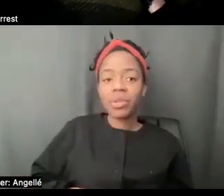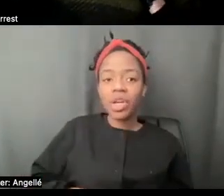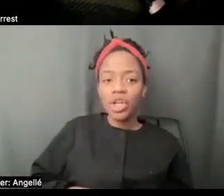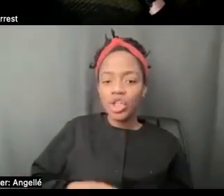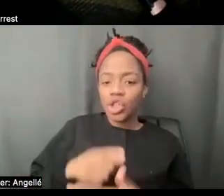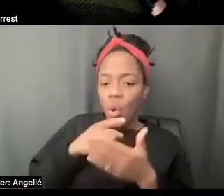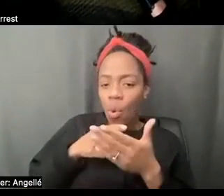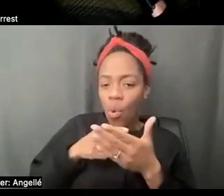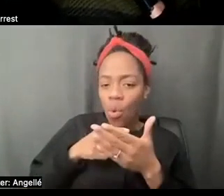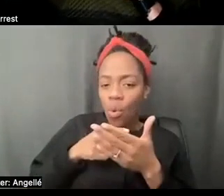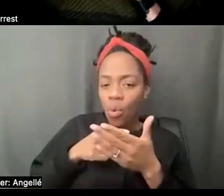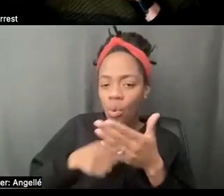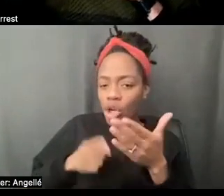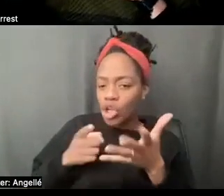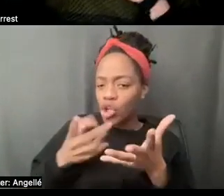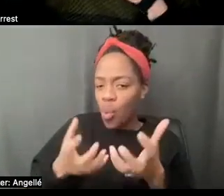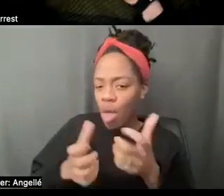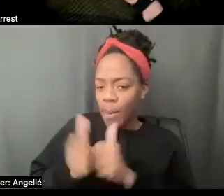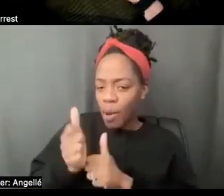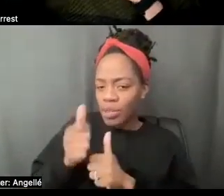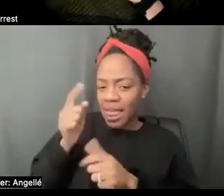at this moment in your life?